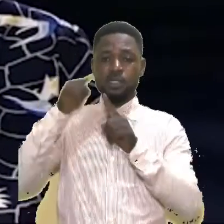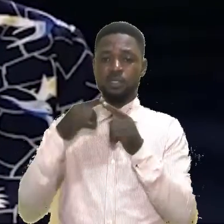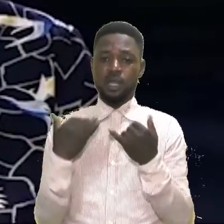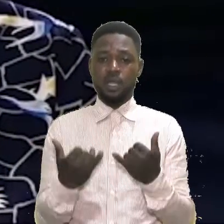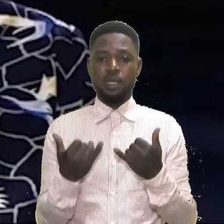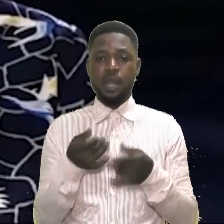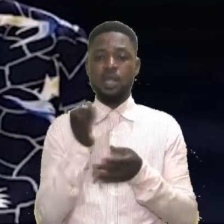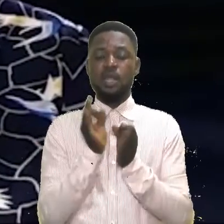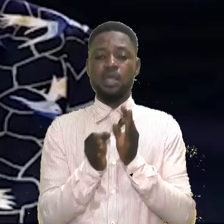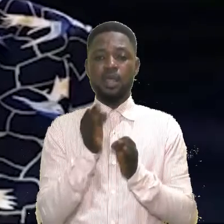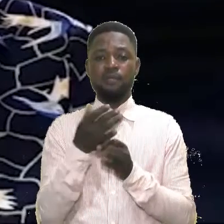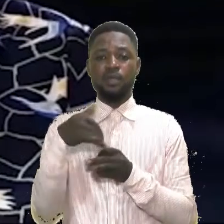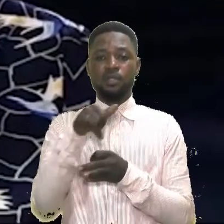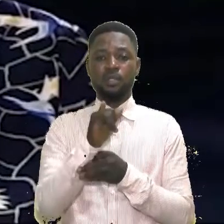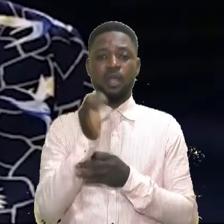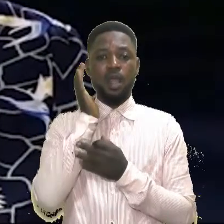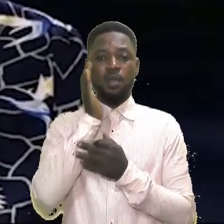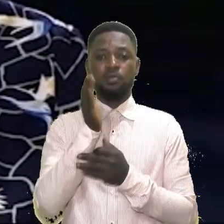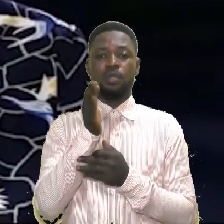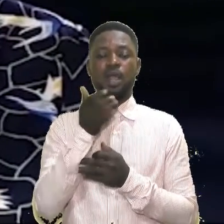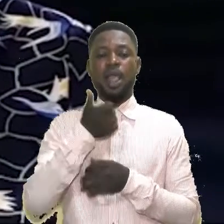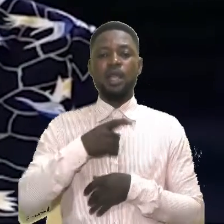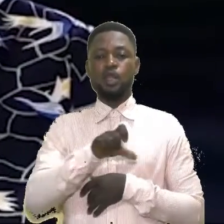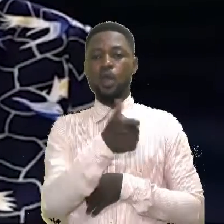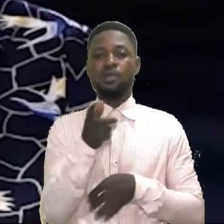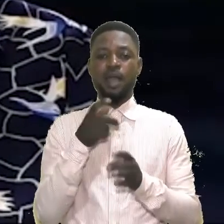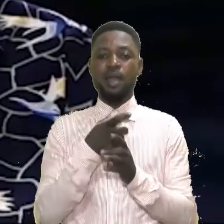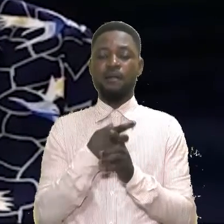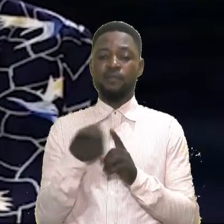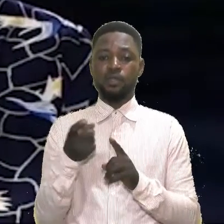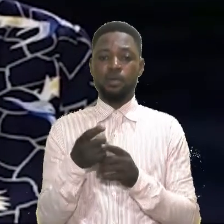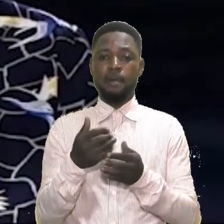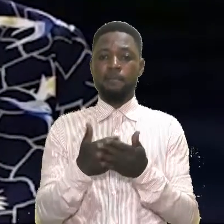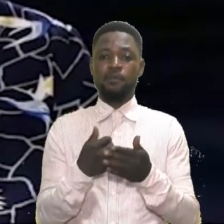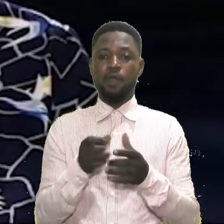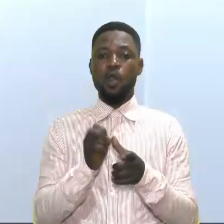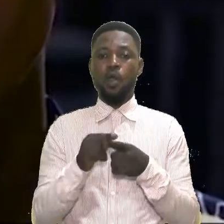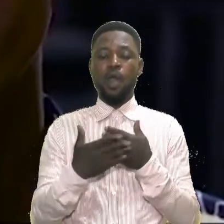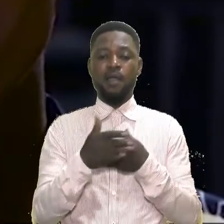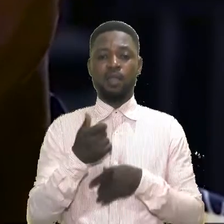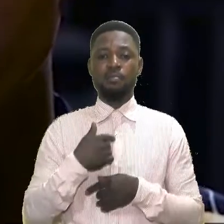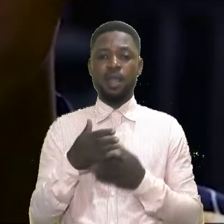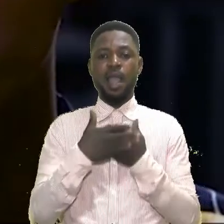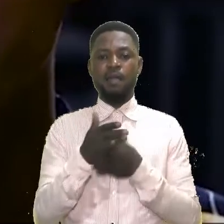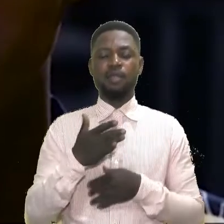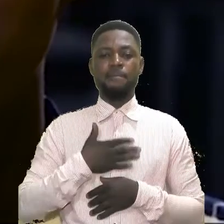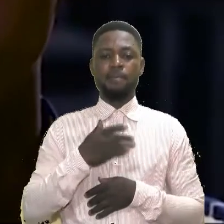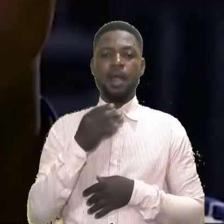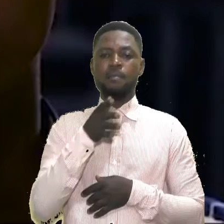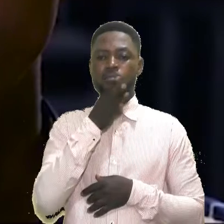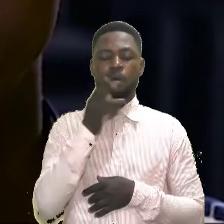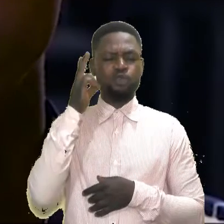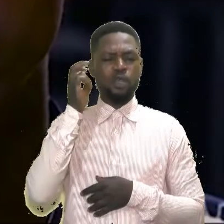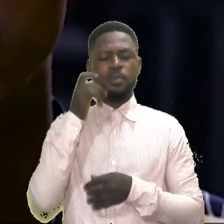to date if there were any other victims before or after. After my mom suspected